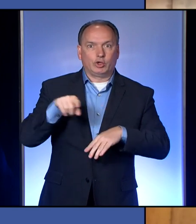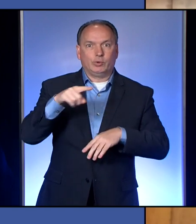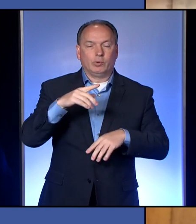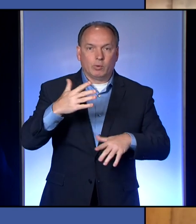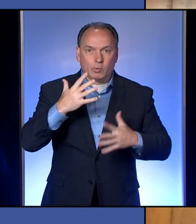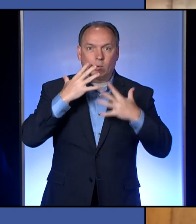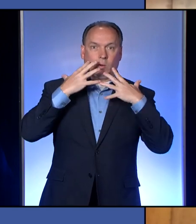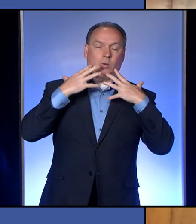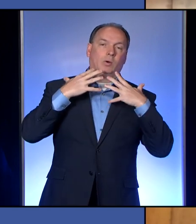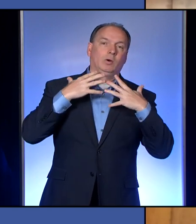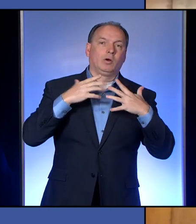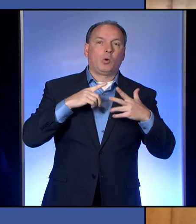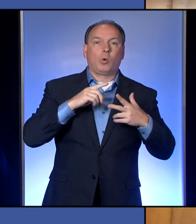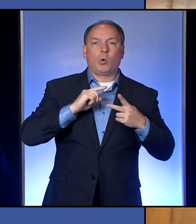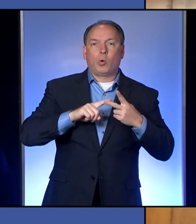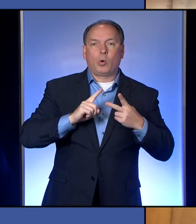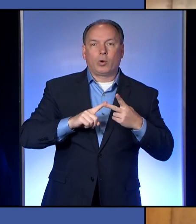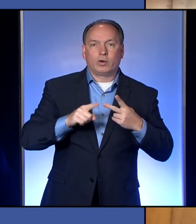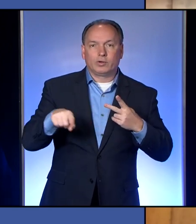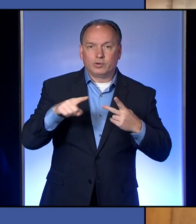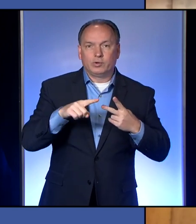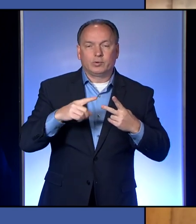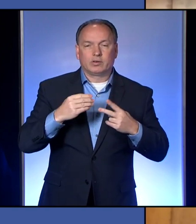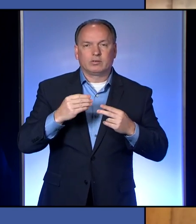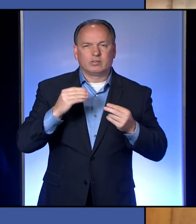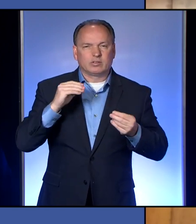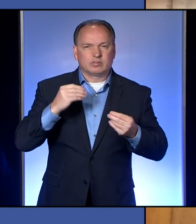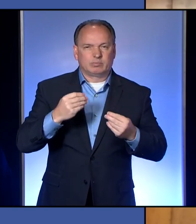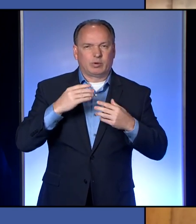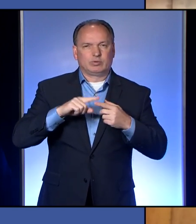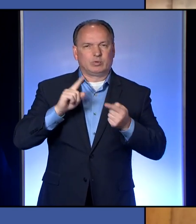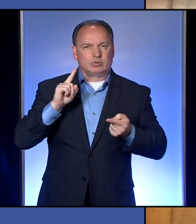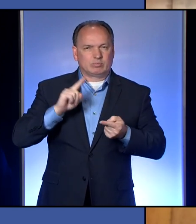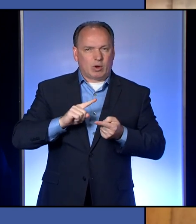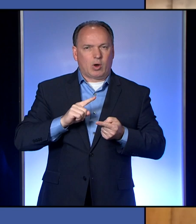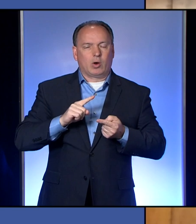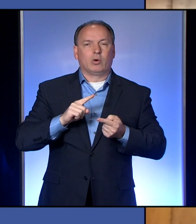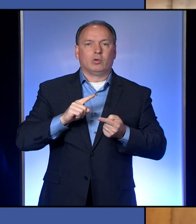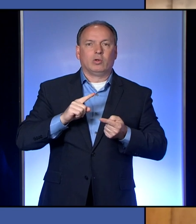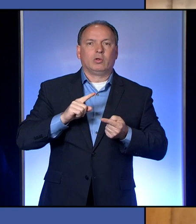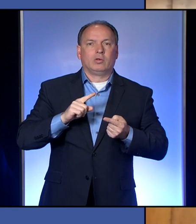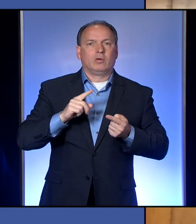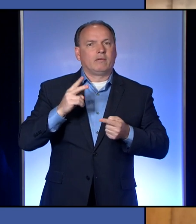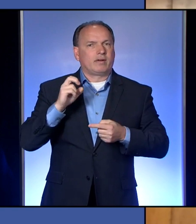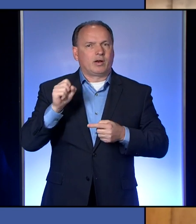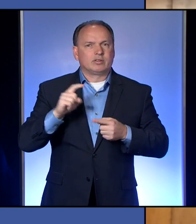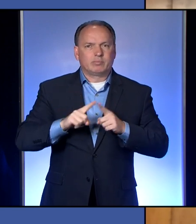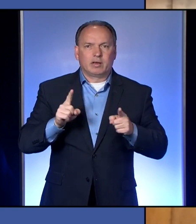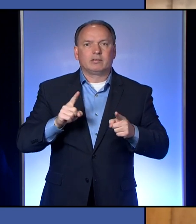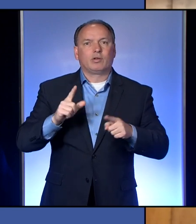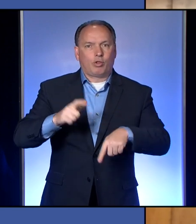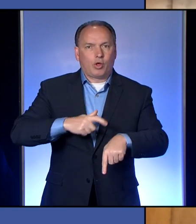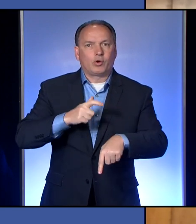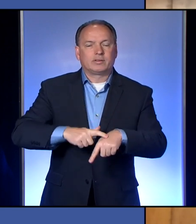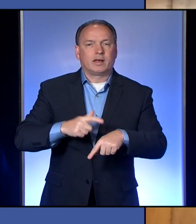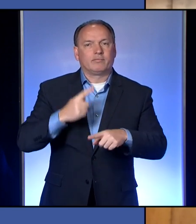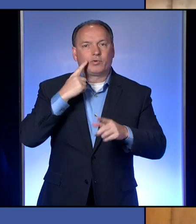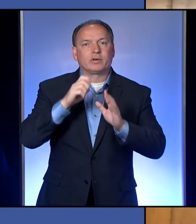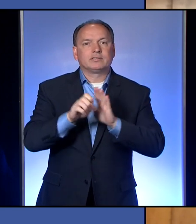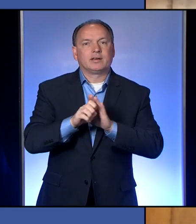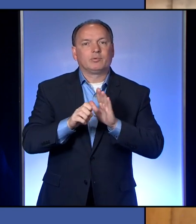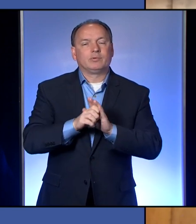you get exposed to a smaller amount of virus over a longer time. So for example,